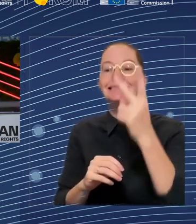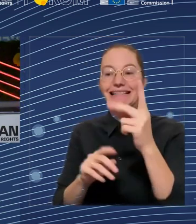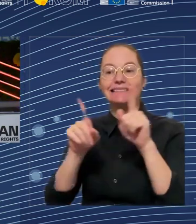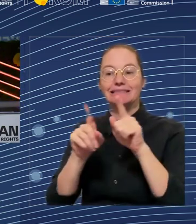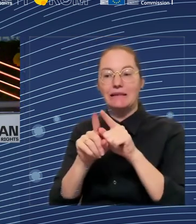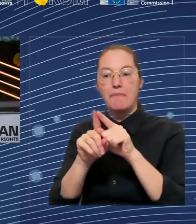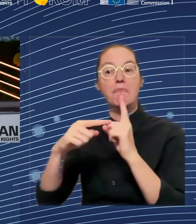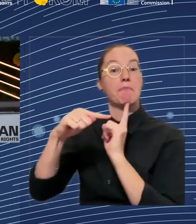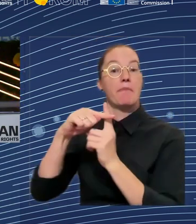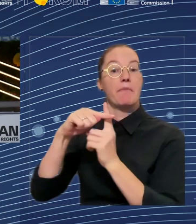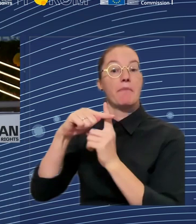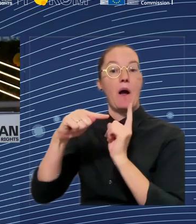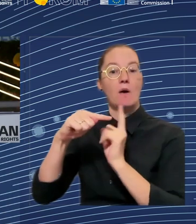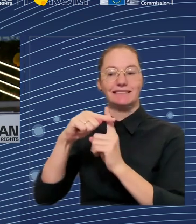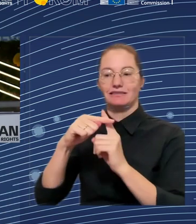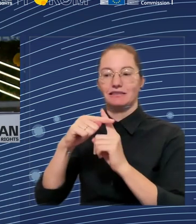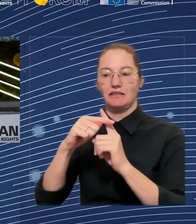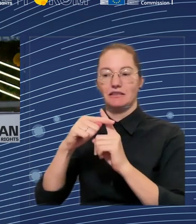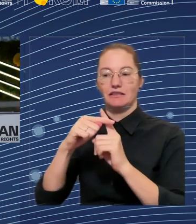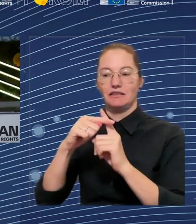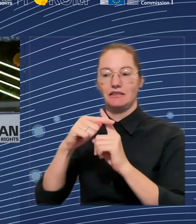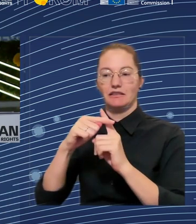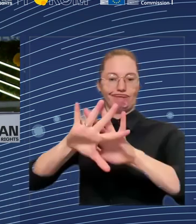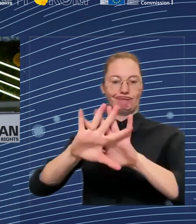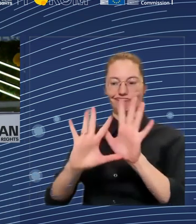a specific area, let's say batteries or